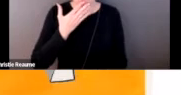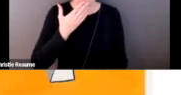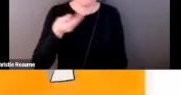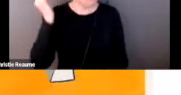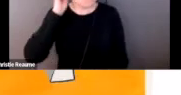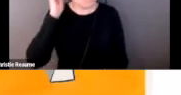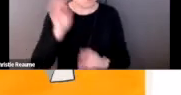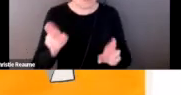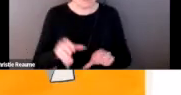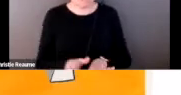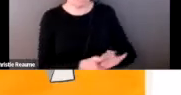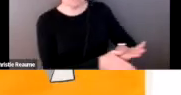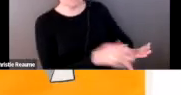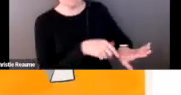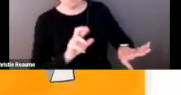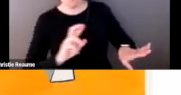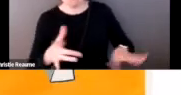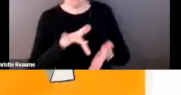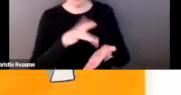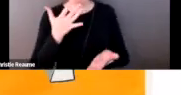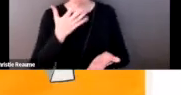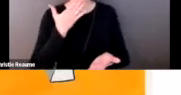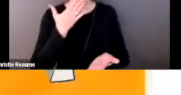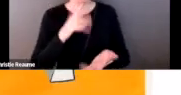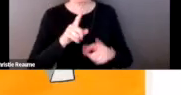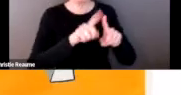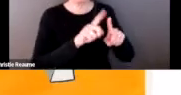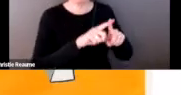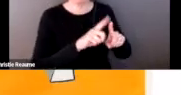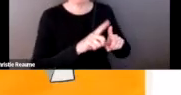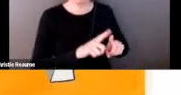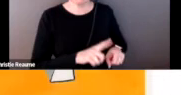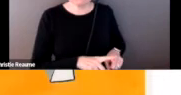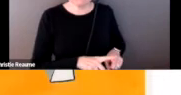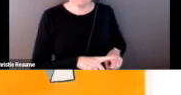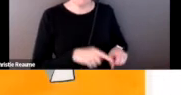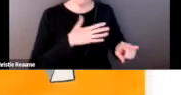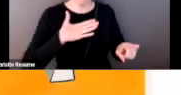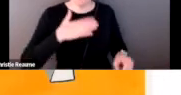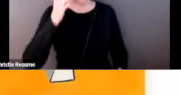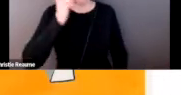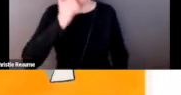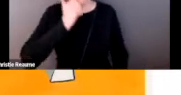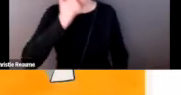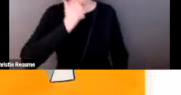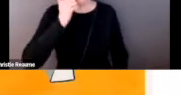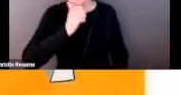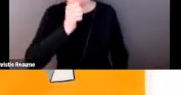what I can use from a daily ritual, sort of private space of